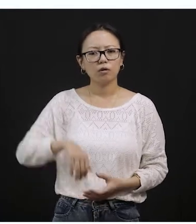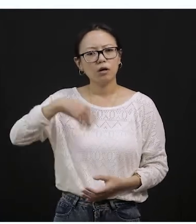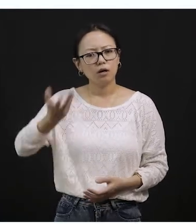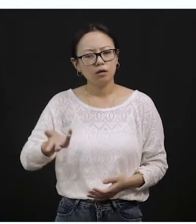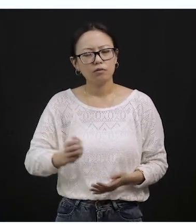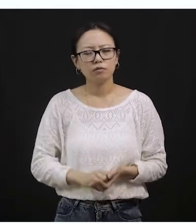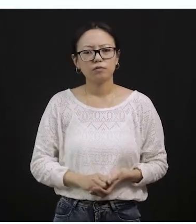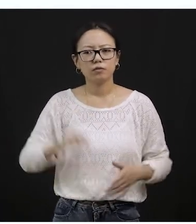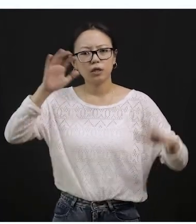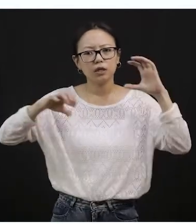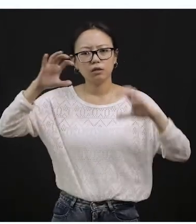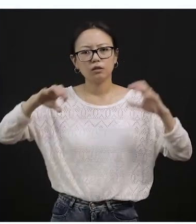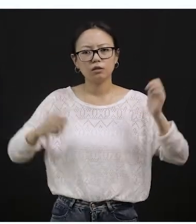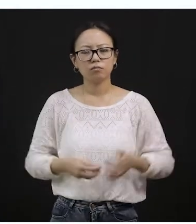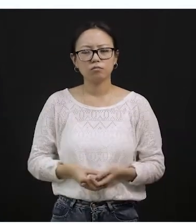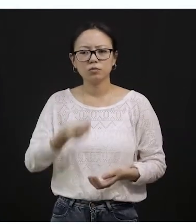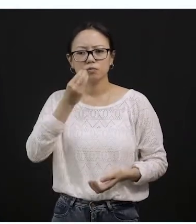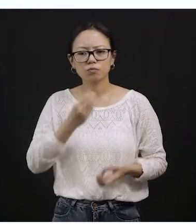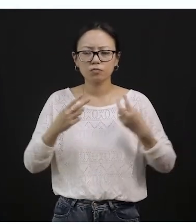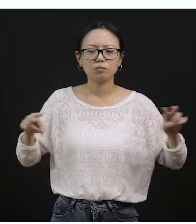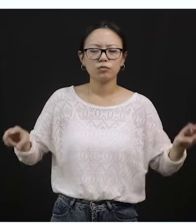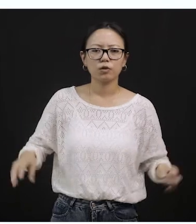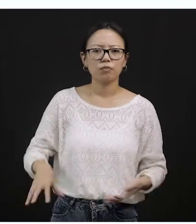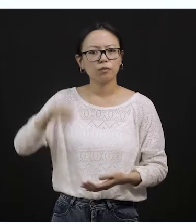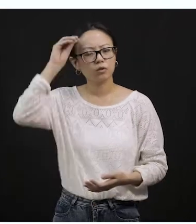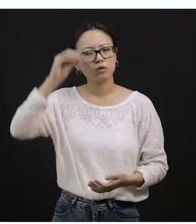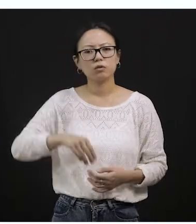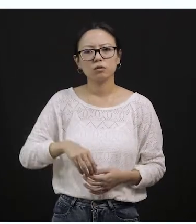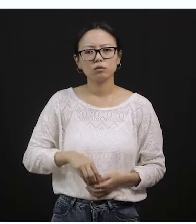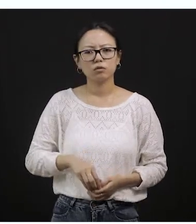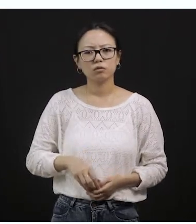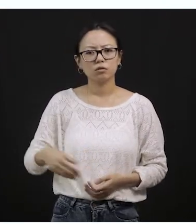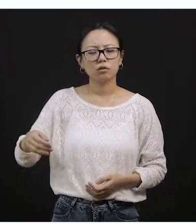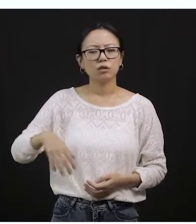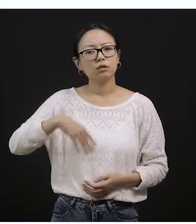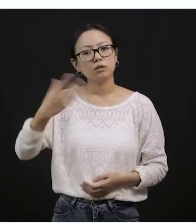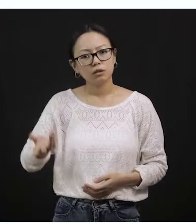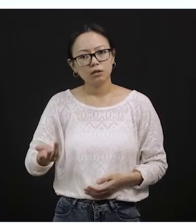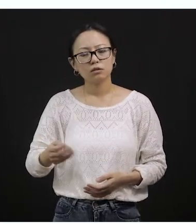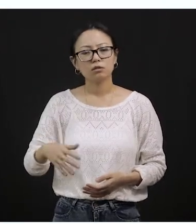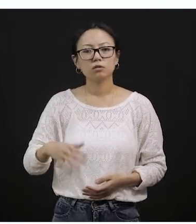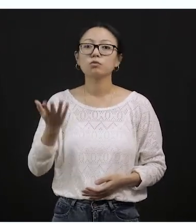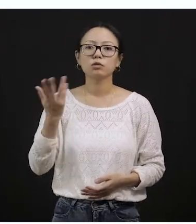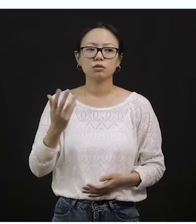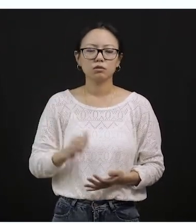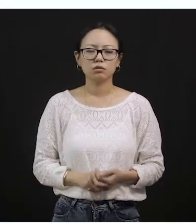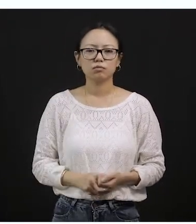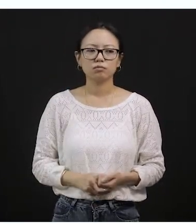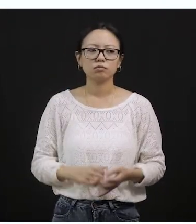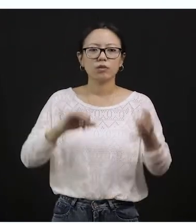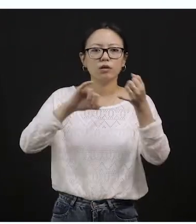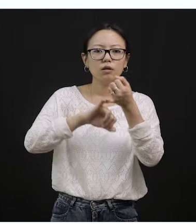we learned about seasons. We learned about season, right? So what is a season? You have to tell me the answer now.